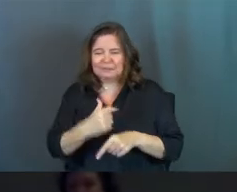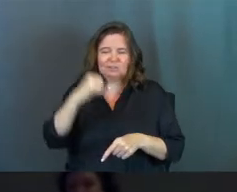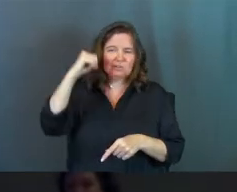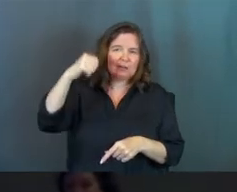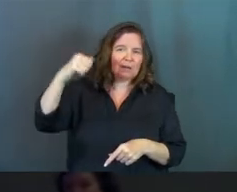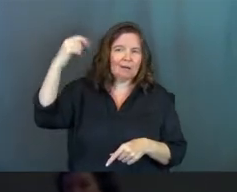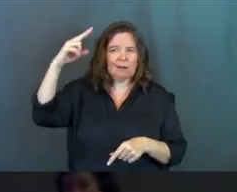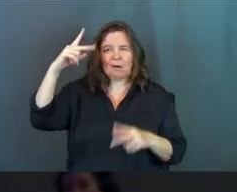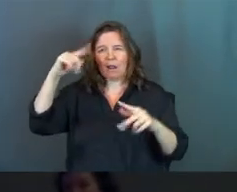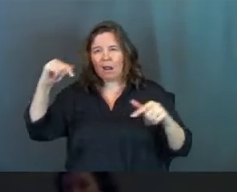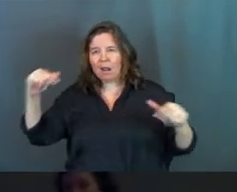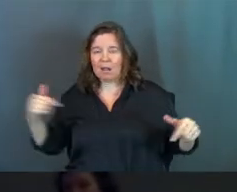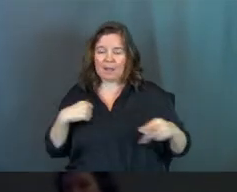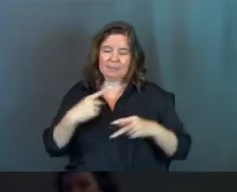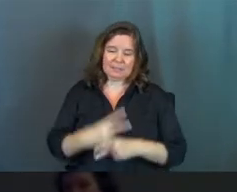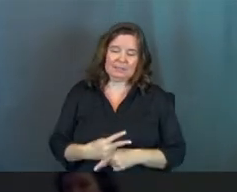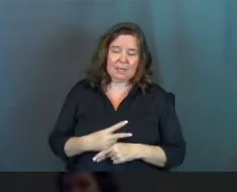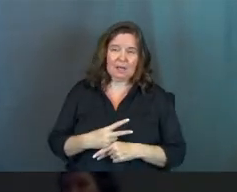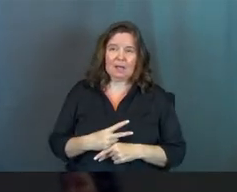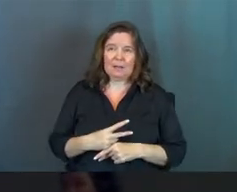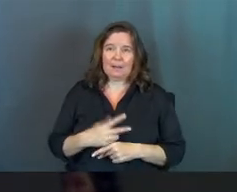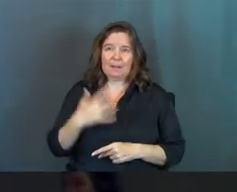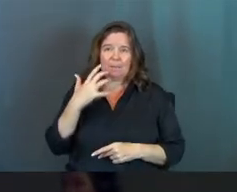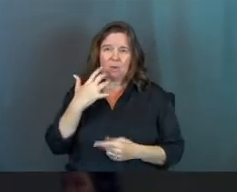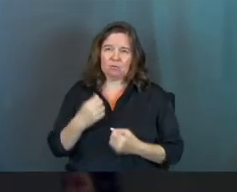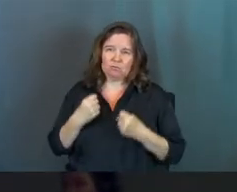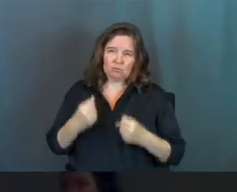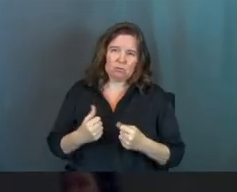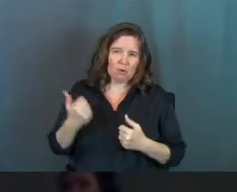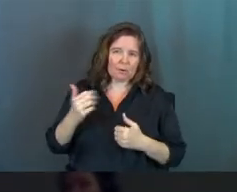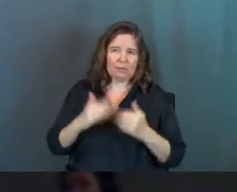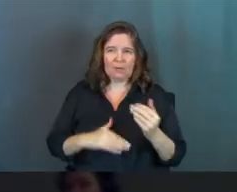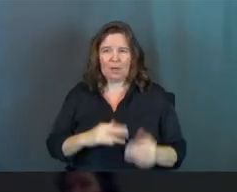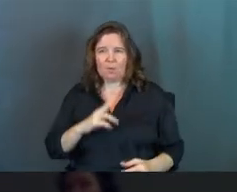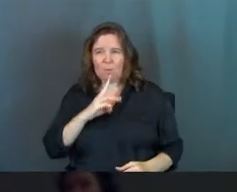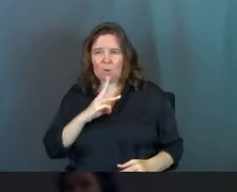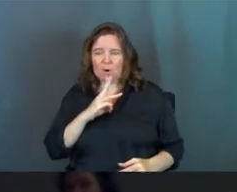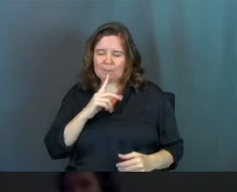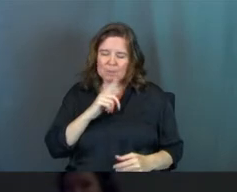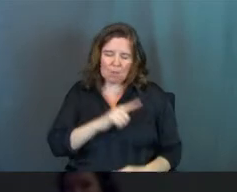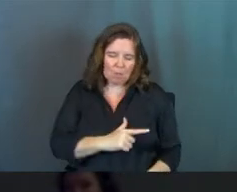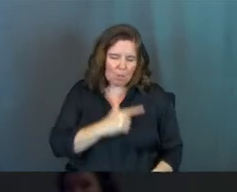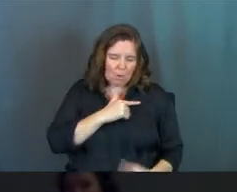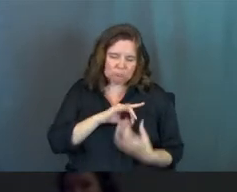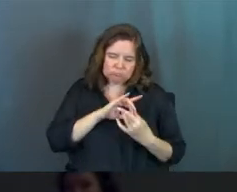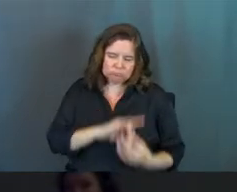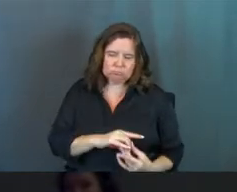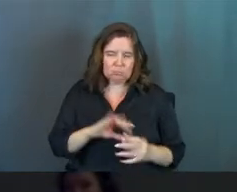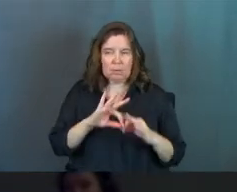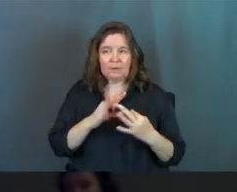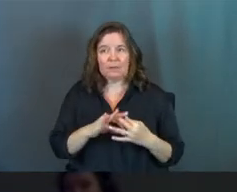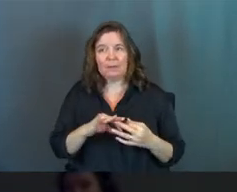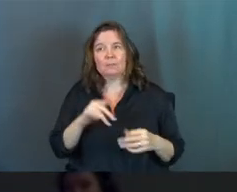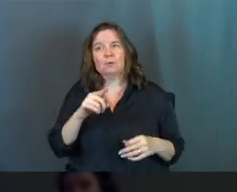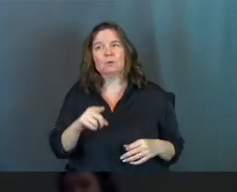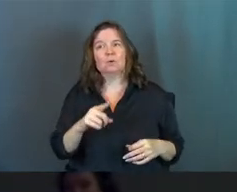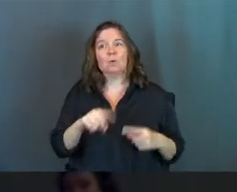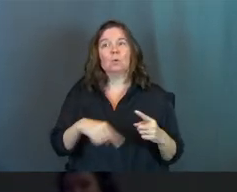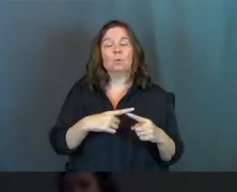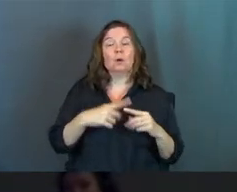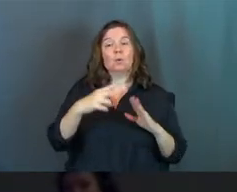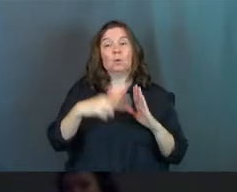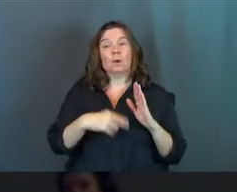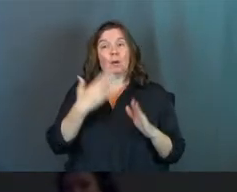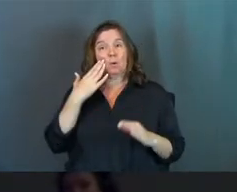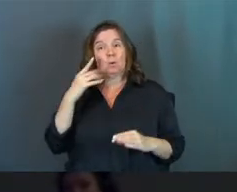care of them. Blood is thicker than water. I'm going to do all that I can, be super loyal to my family. You kind of, when